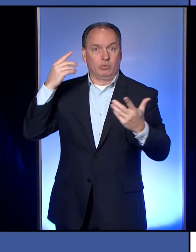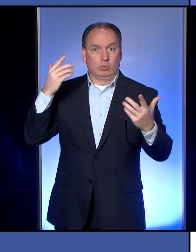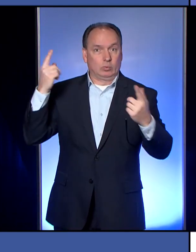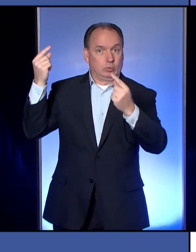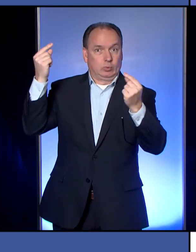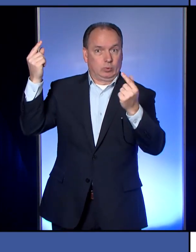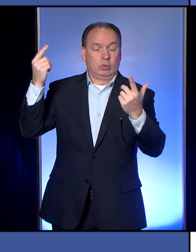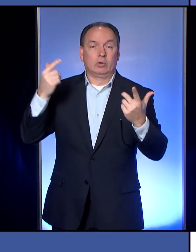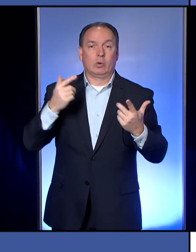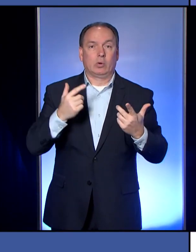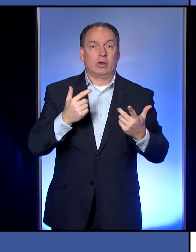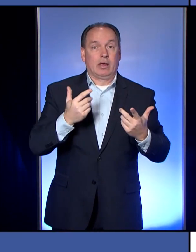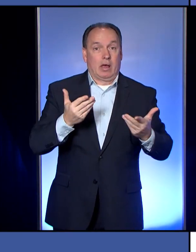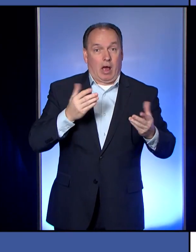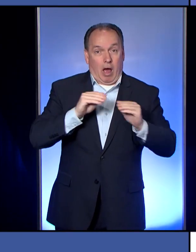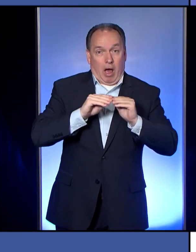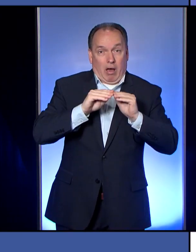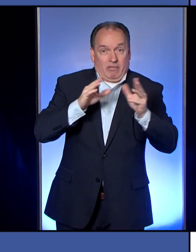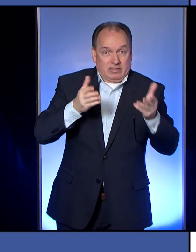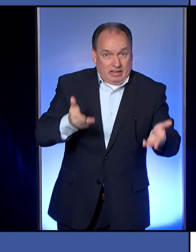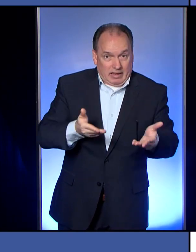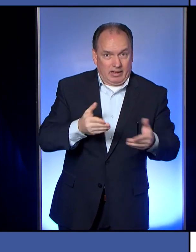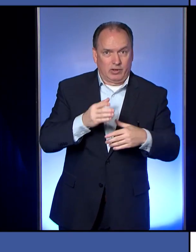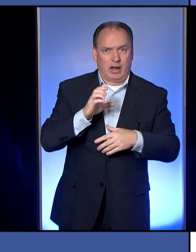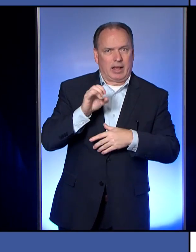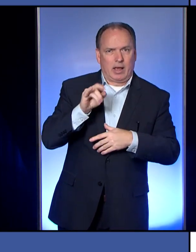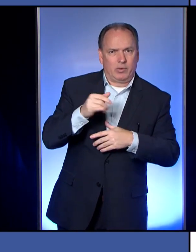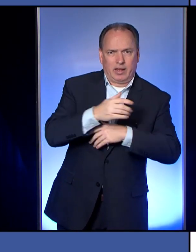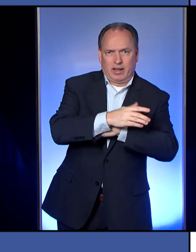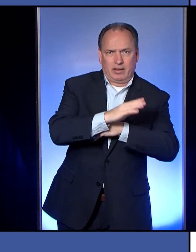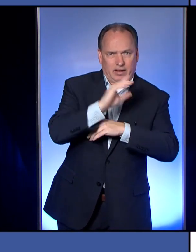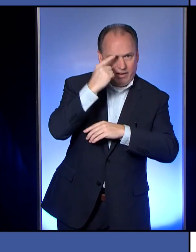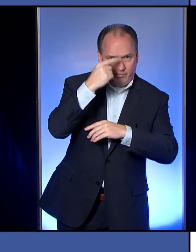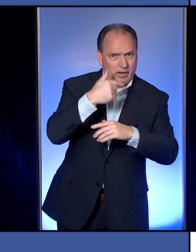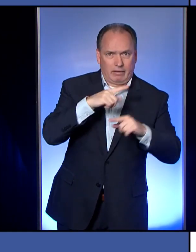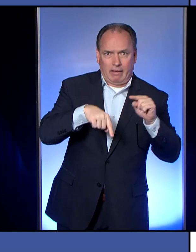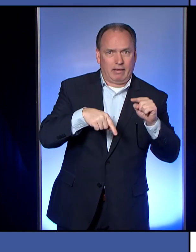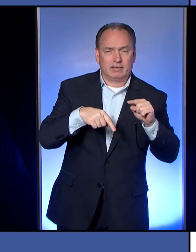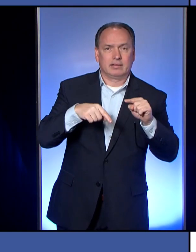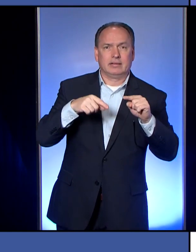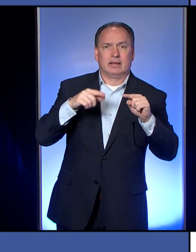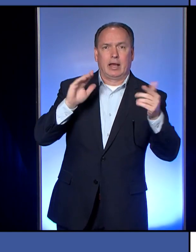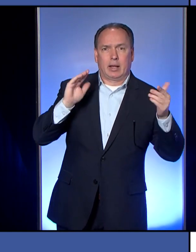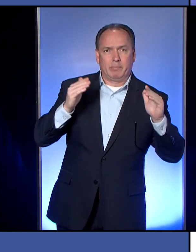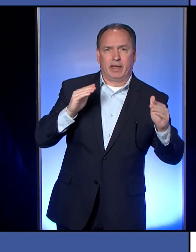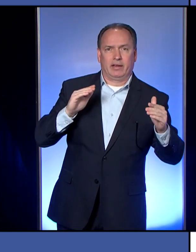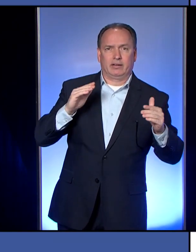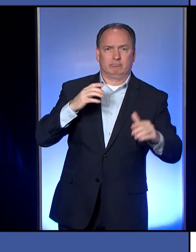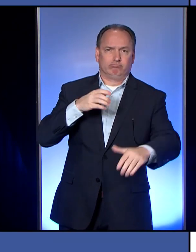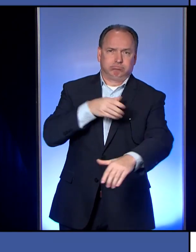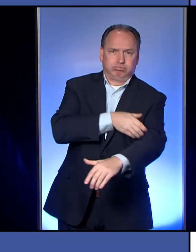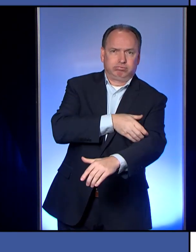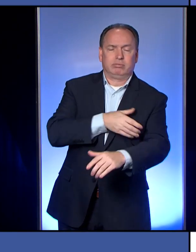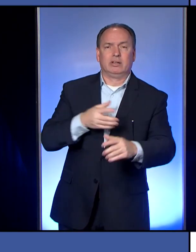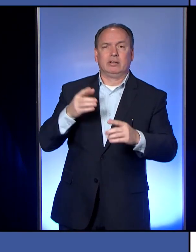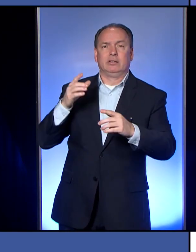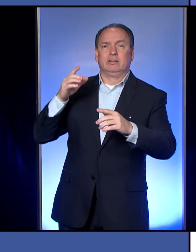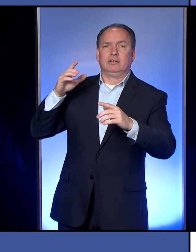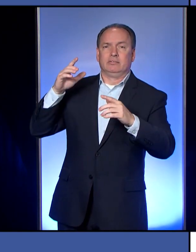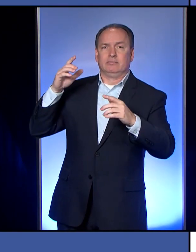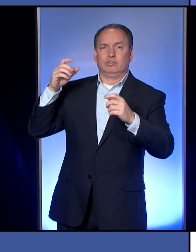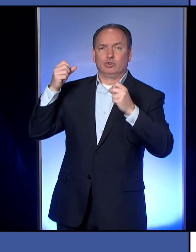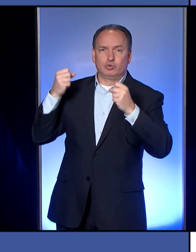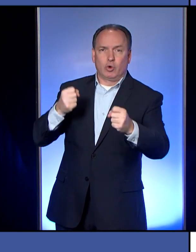we don't have the resources or the wherewithal to be able to do what they can do on the federal level. But those things need to be really strongly